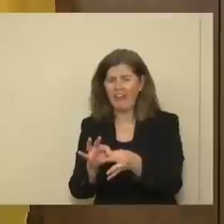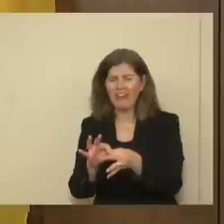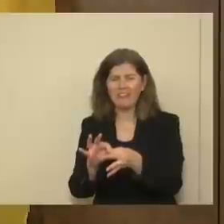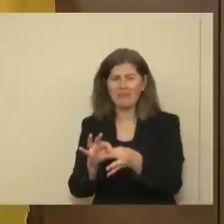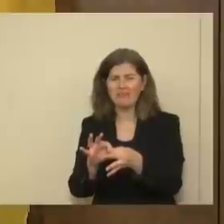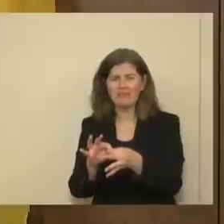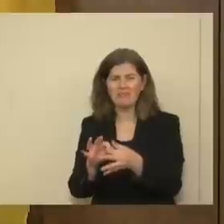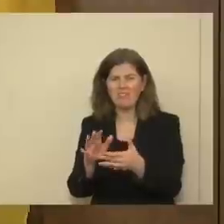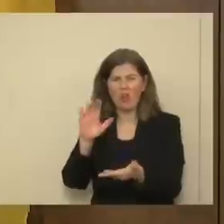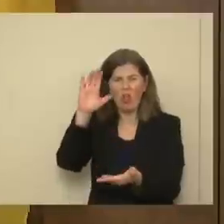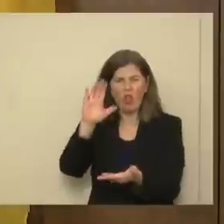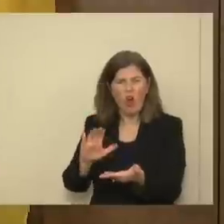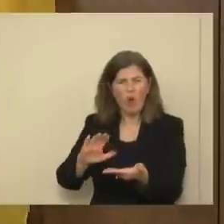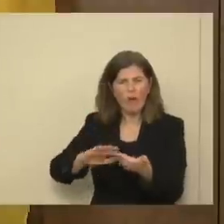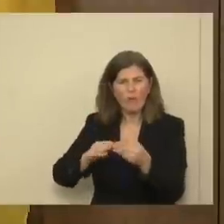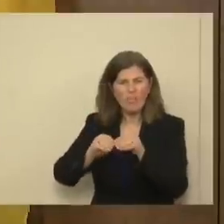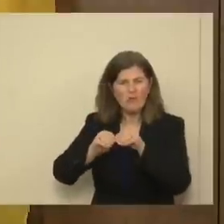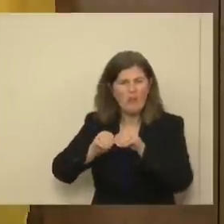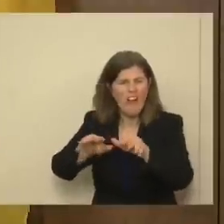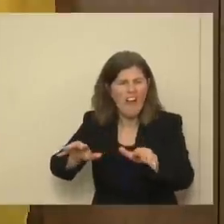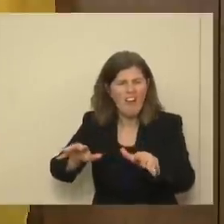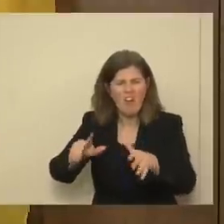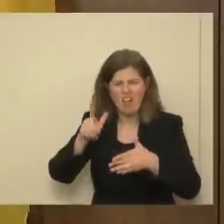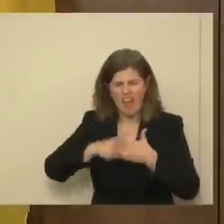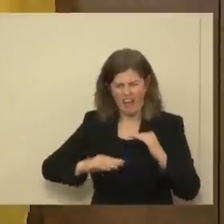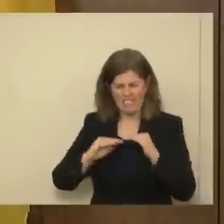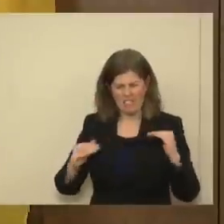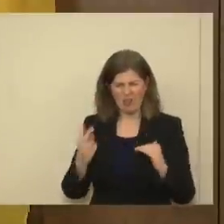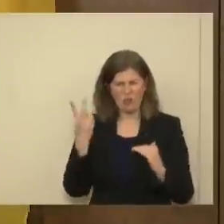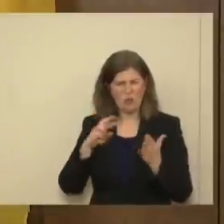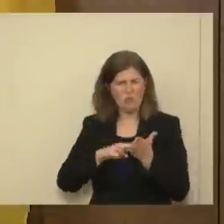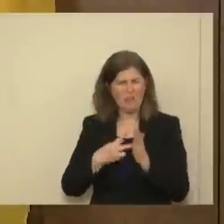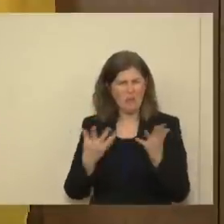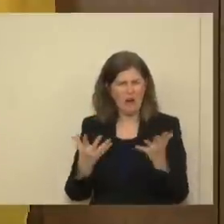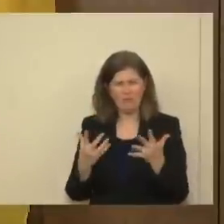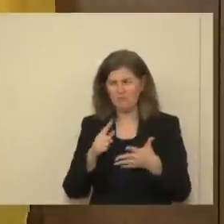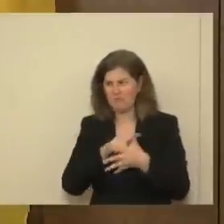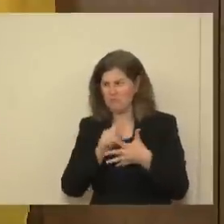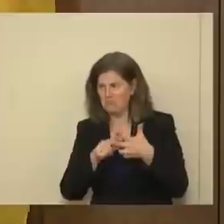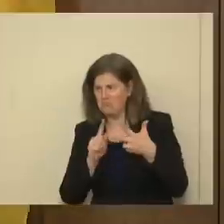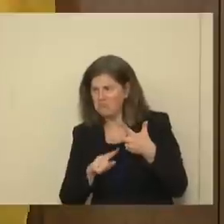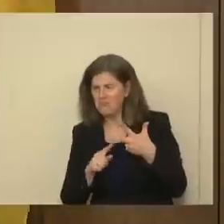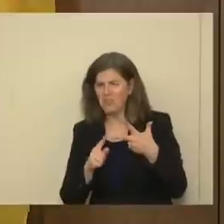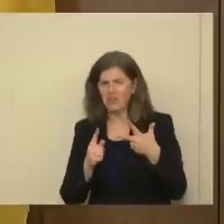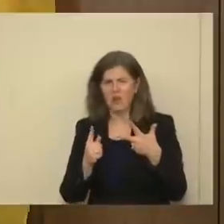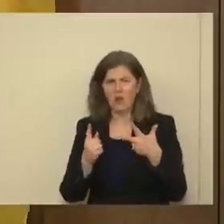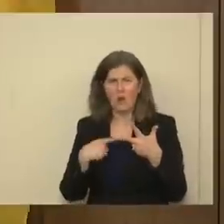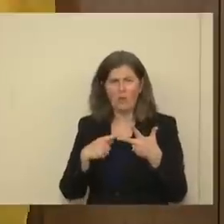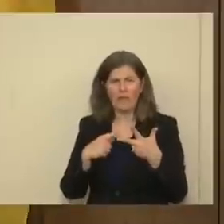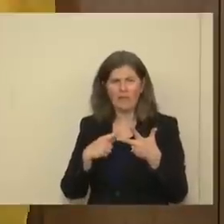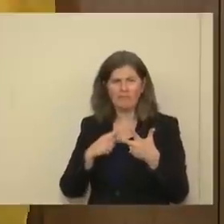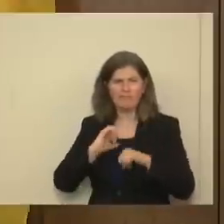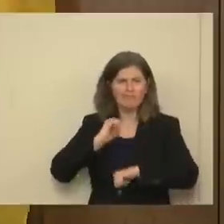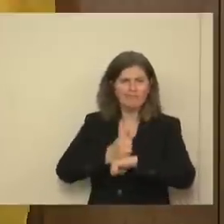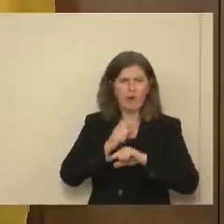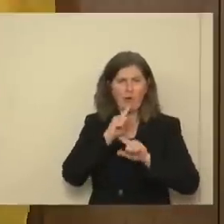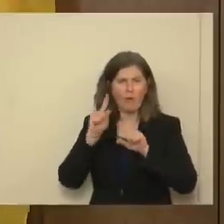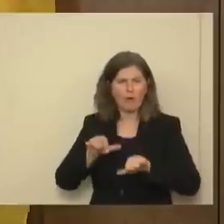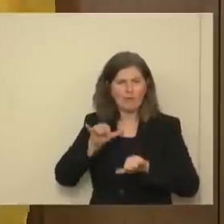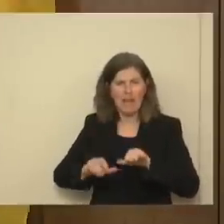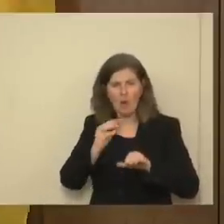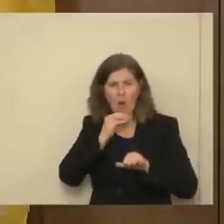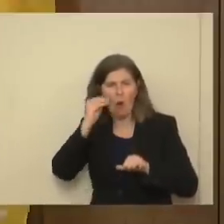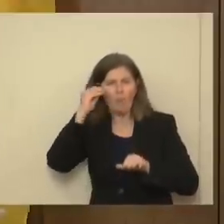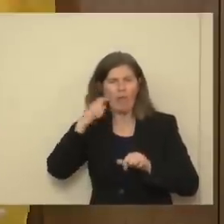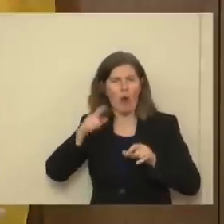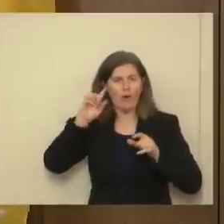low community spread at the time? Is it based on that we did early stay-at-home orders so they thought we were going to